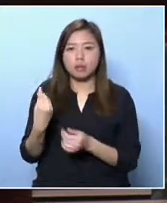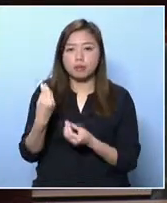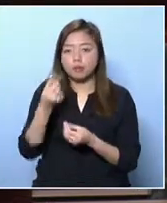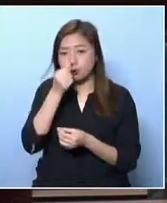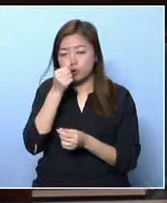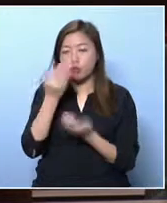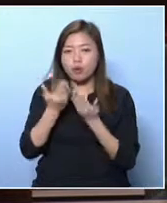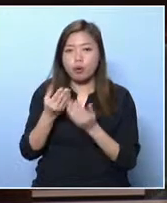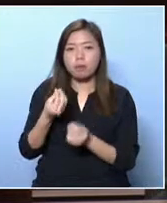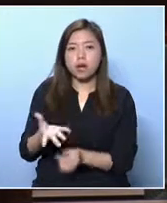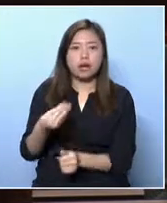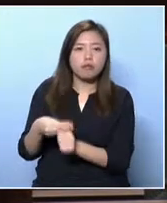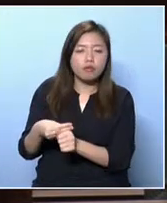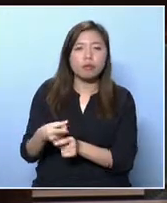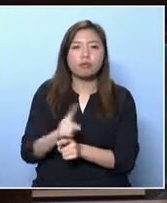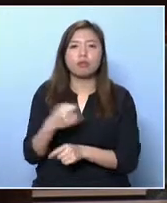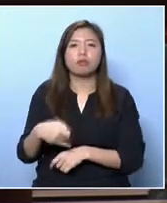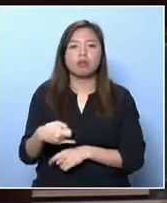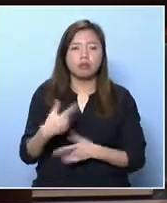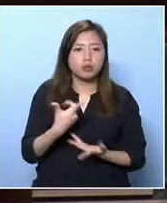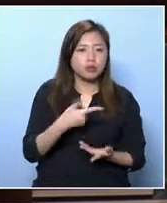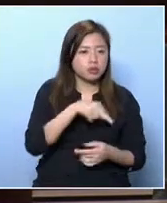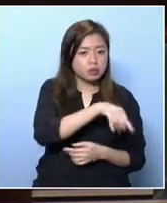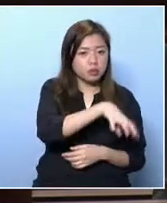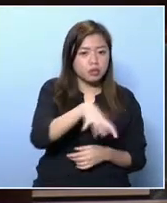large for their size.